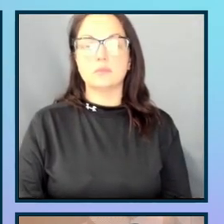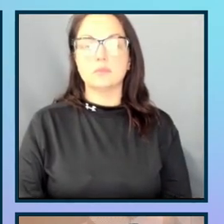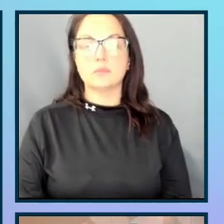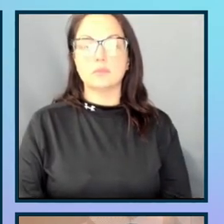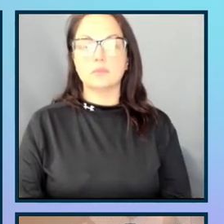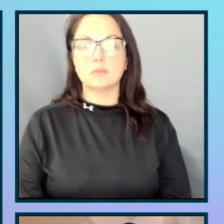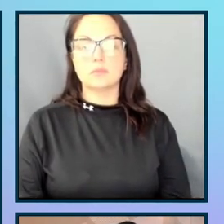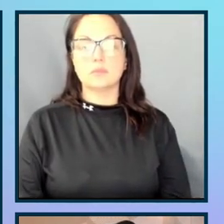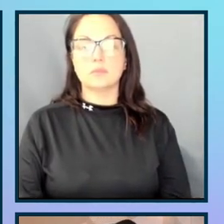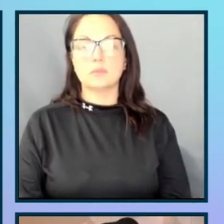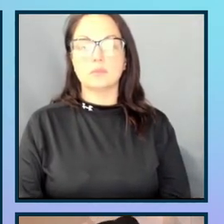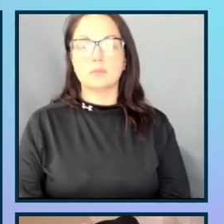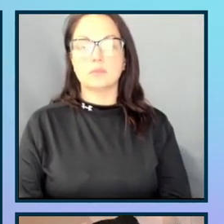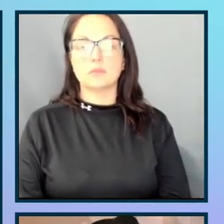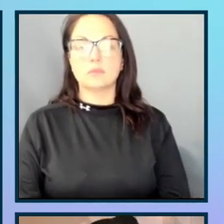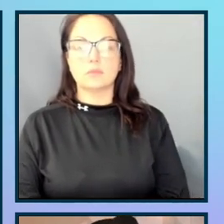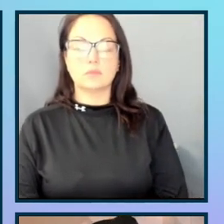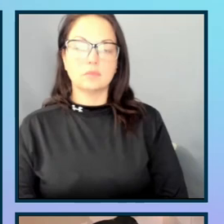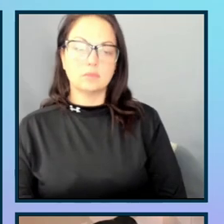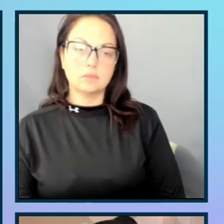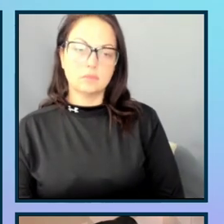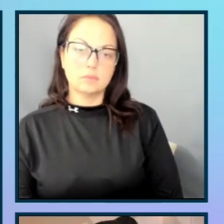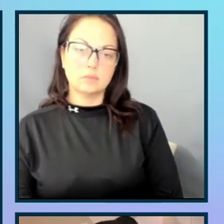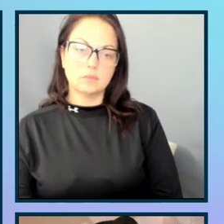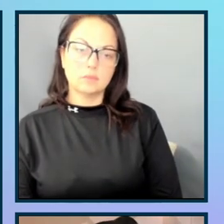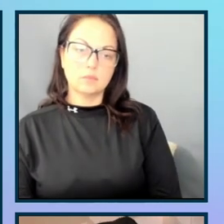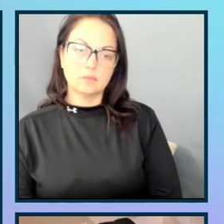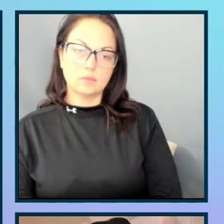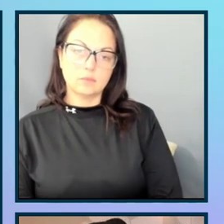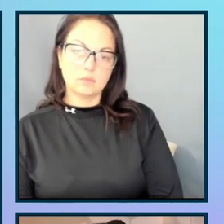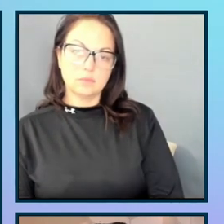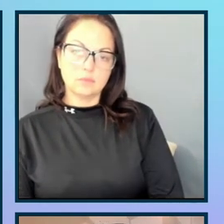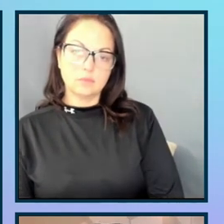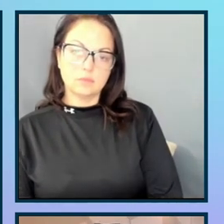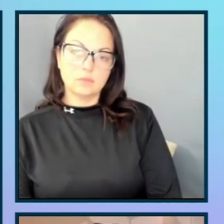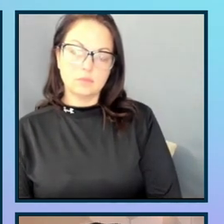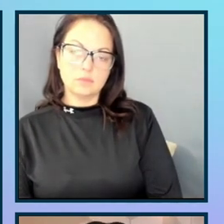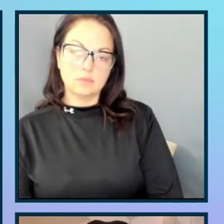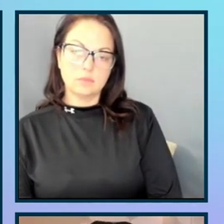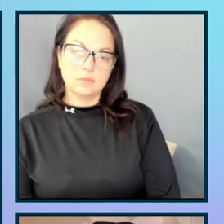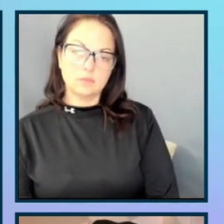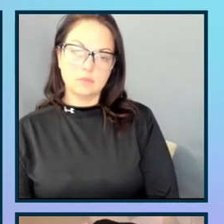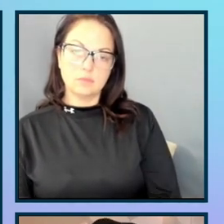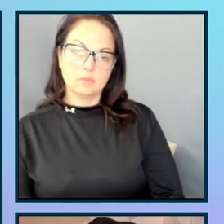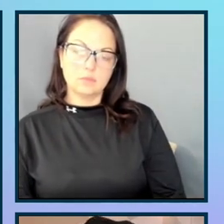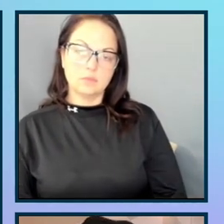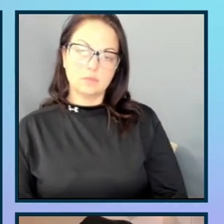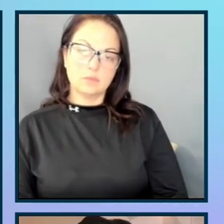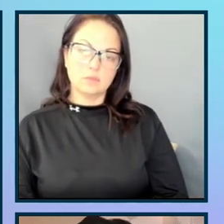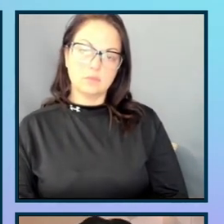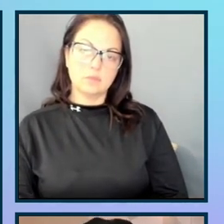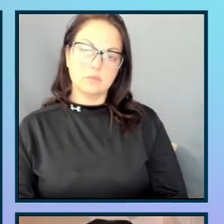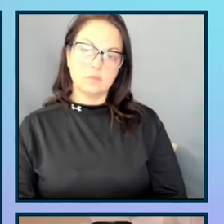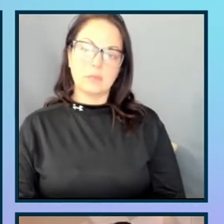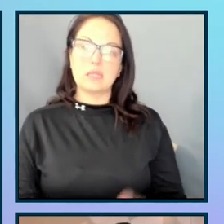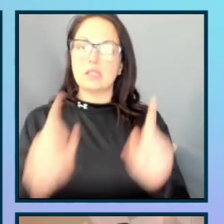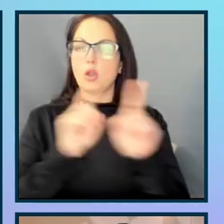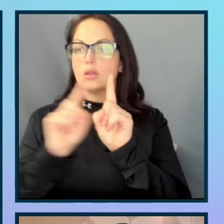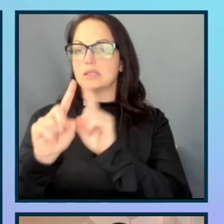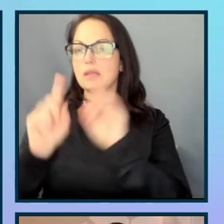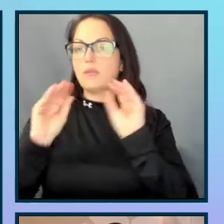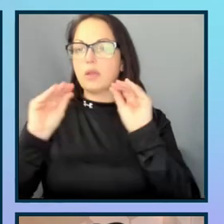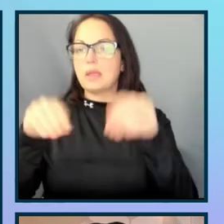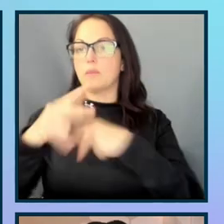Okay. So, next, let's go into... There are also different input types that you can have. So,